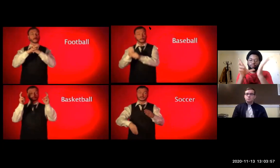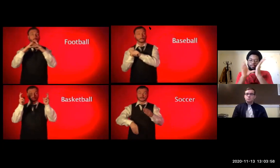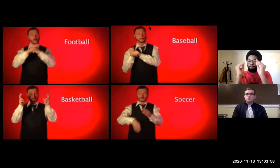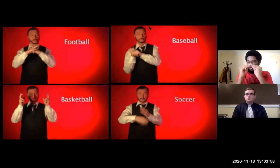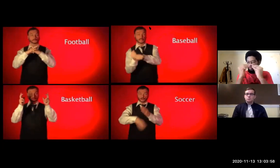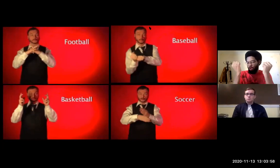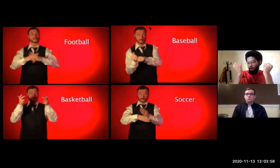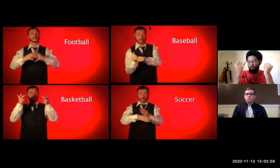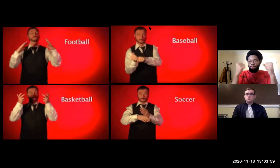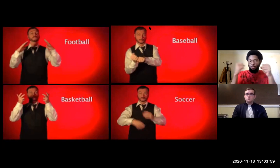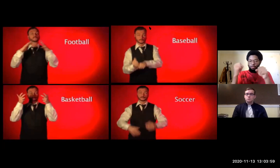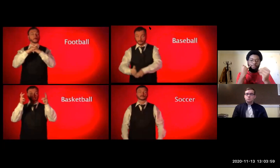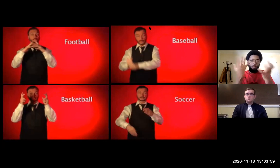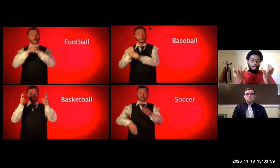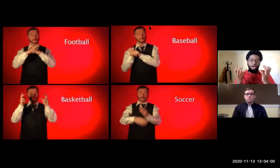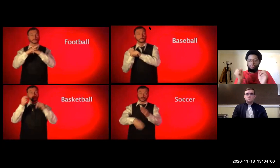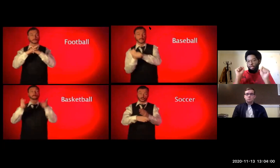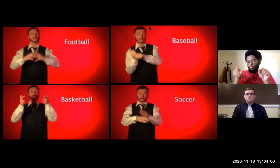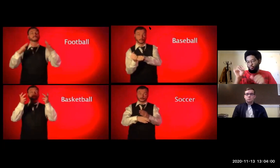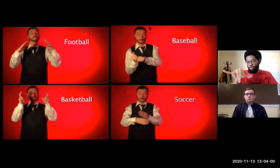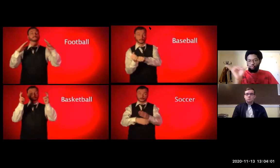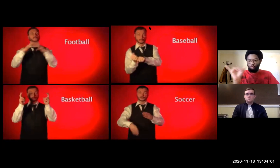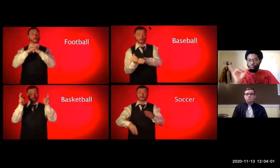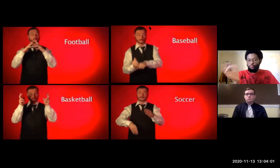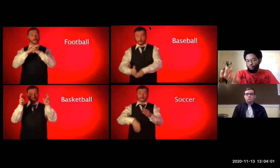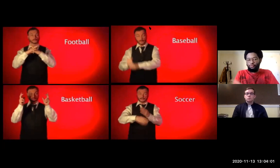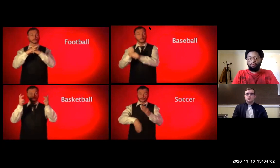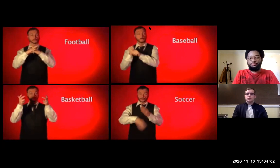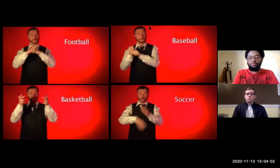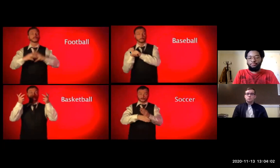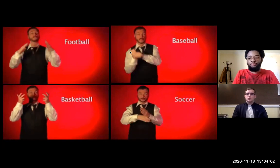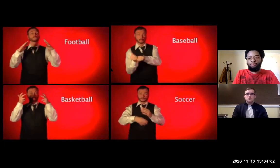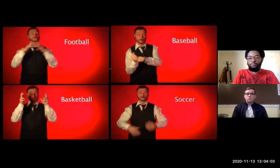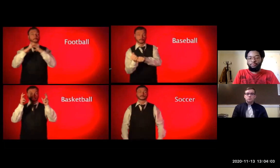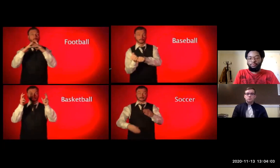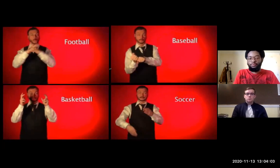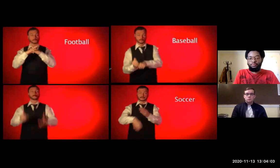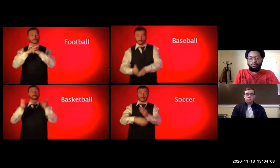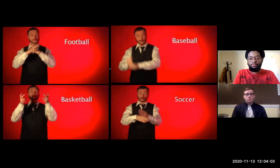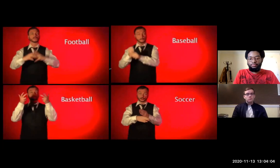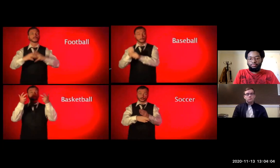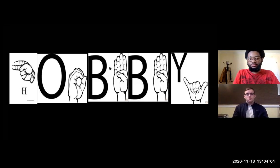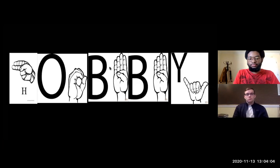so we're recording the signs so you can practice those again and again if you want football